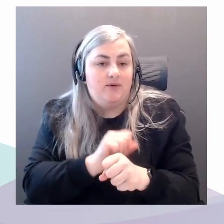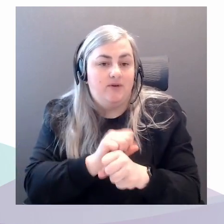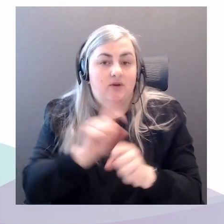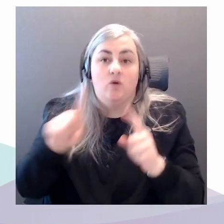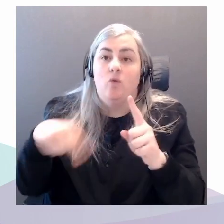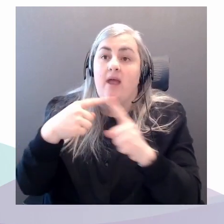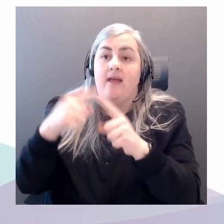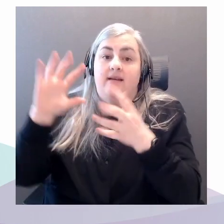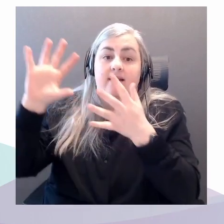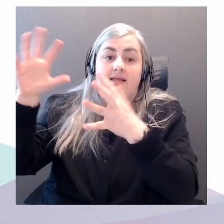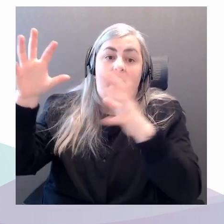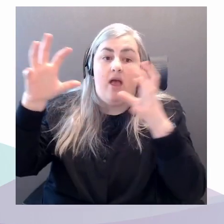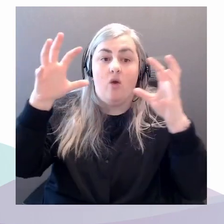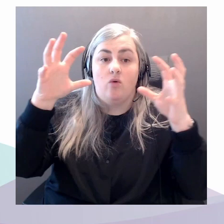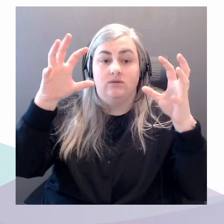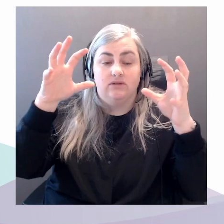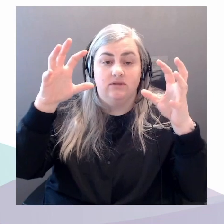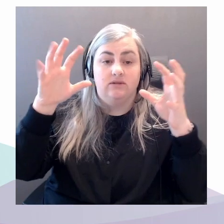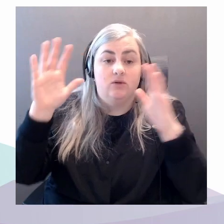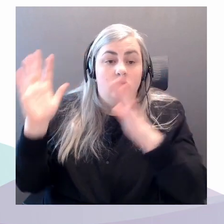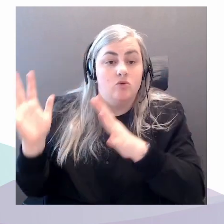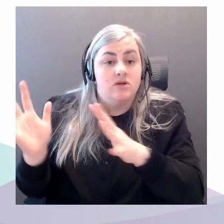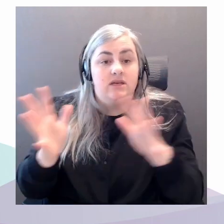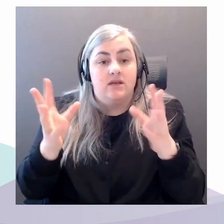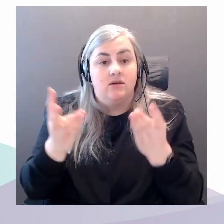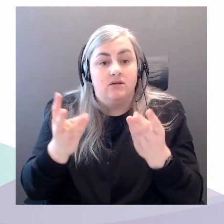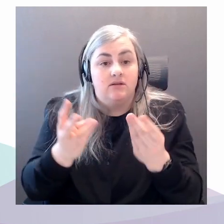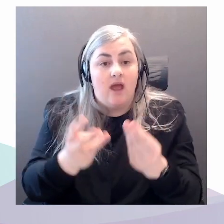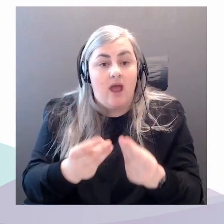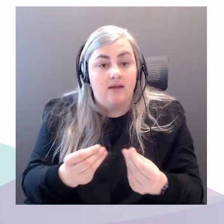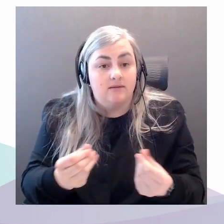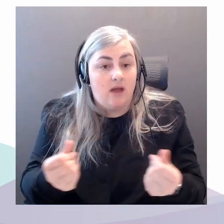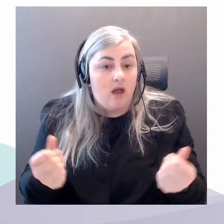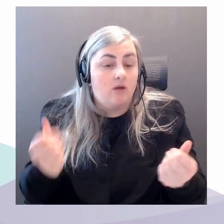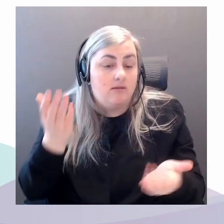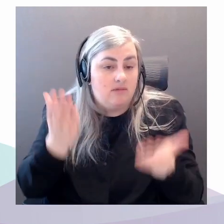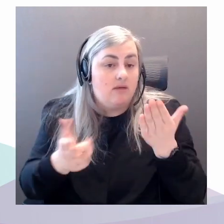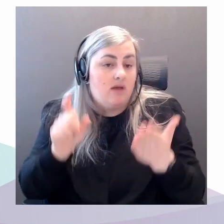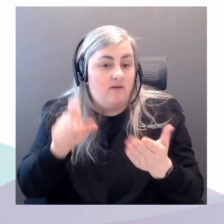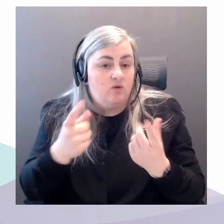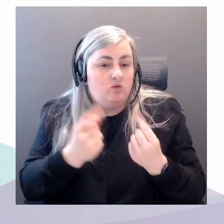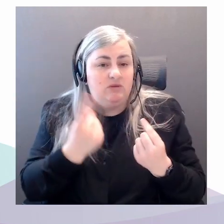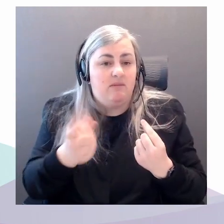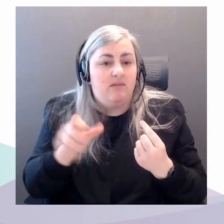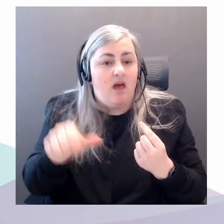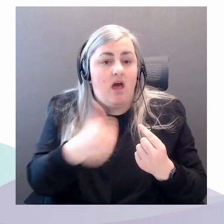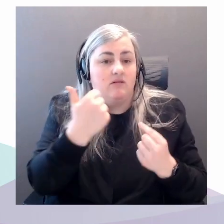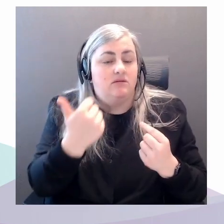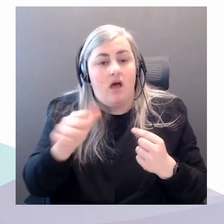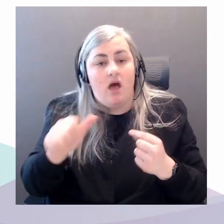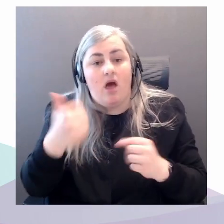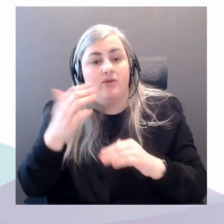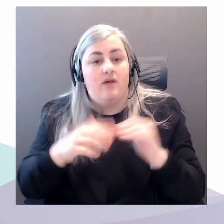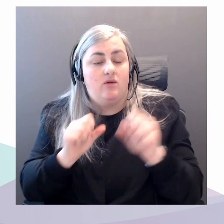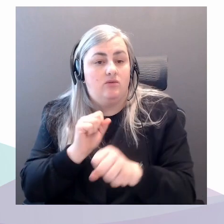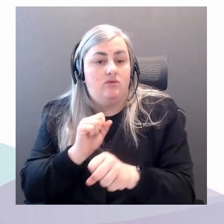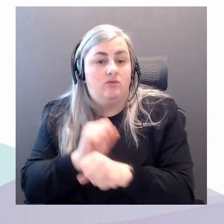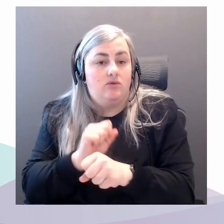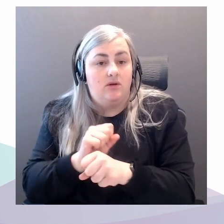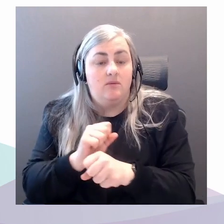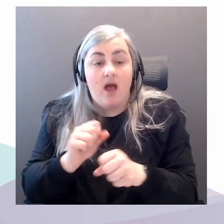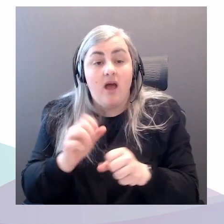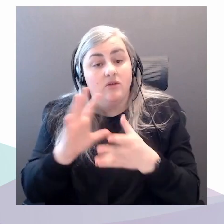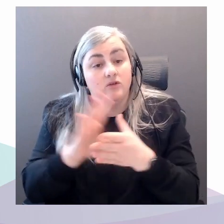down. Of course, the narrative continues that we will overcome those problems